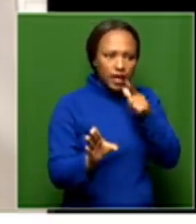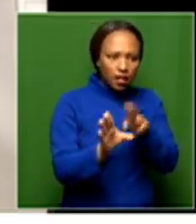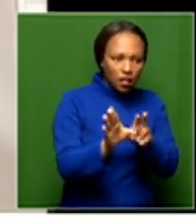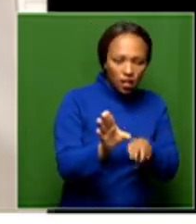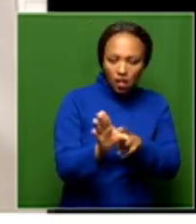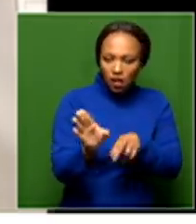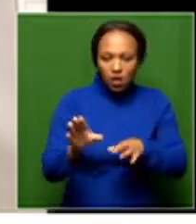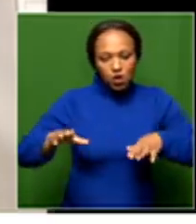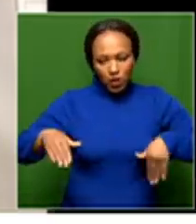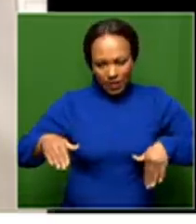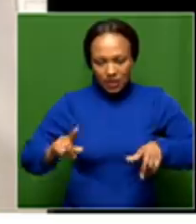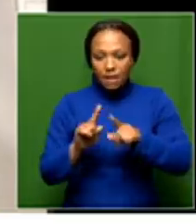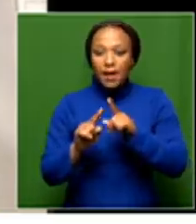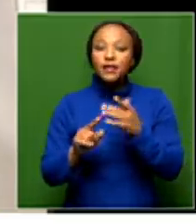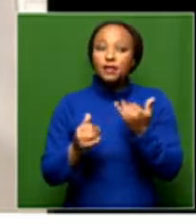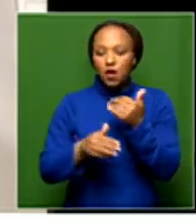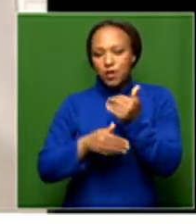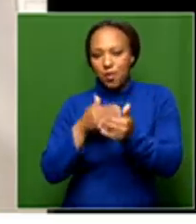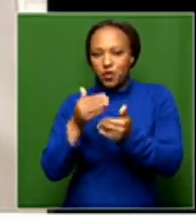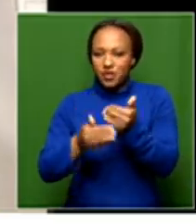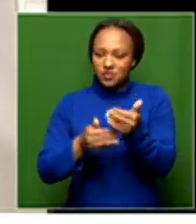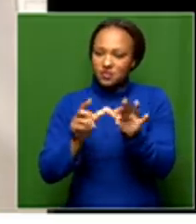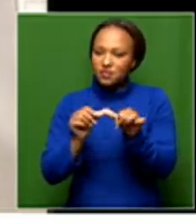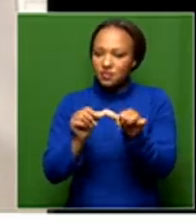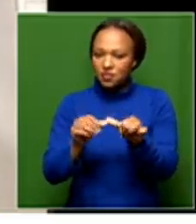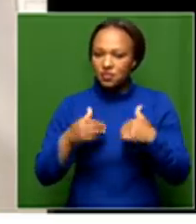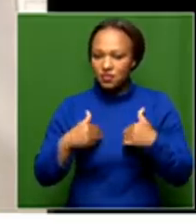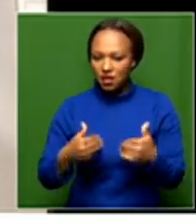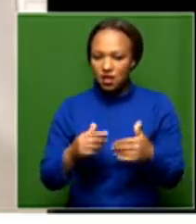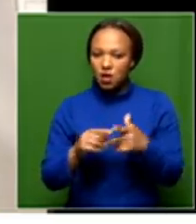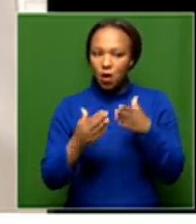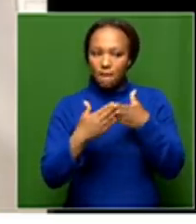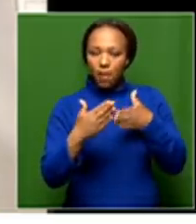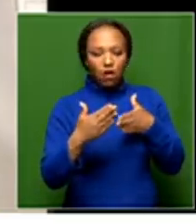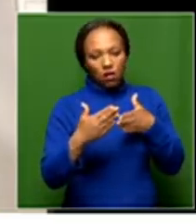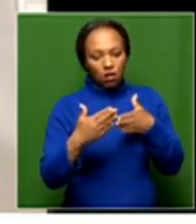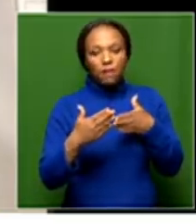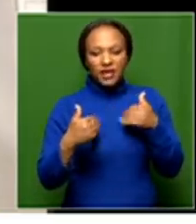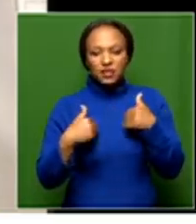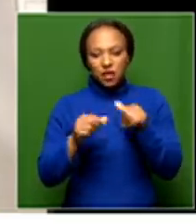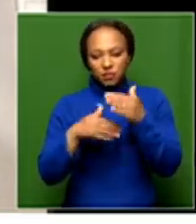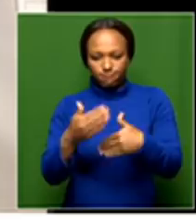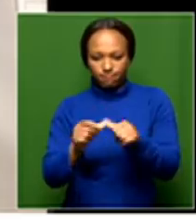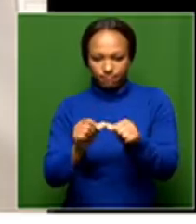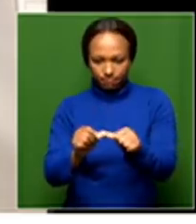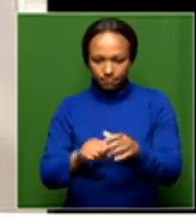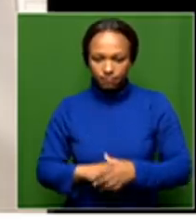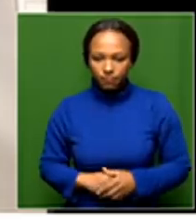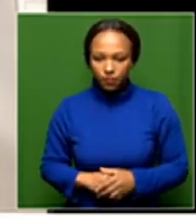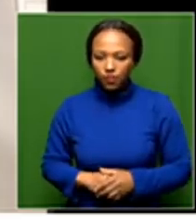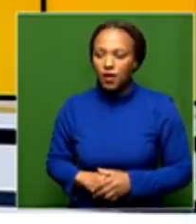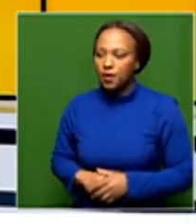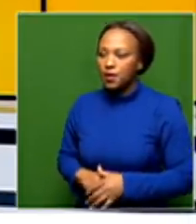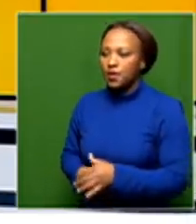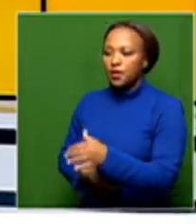process is followed through without necessarily being blocked. Yeah. And this is I mean, obviously,